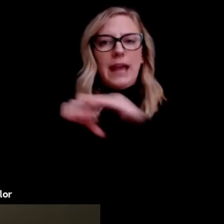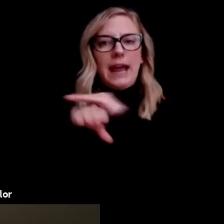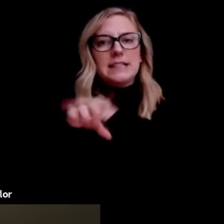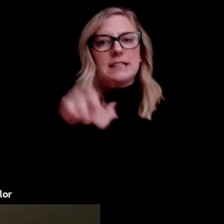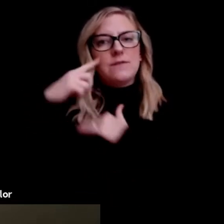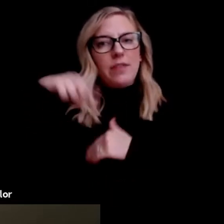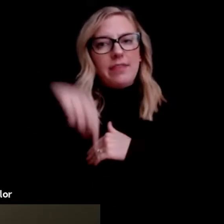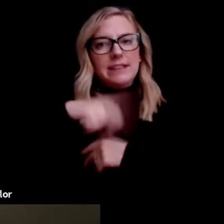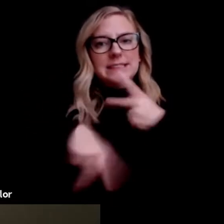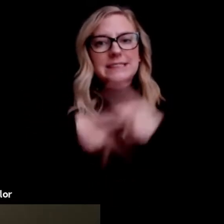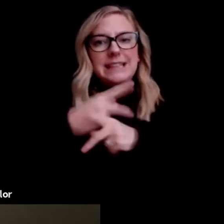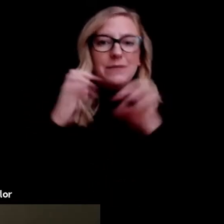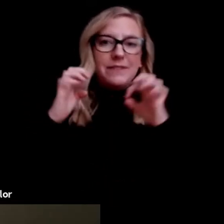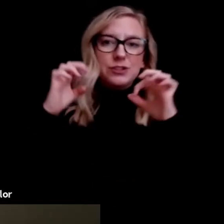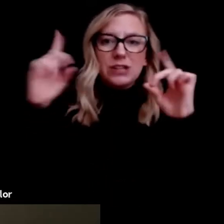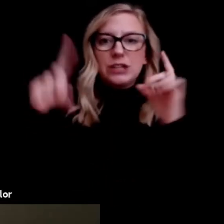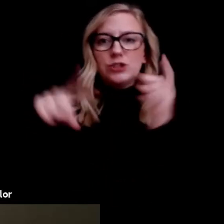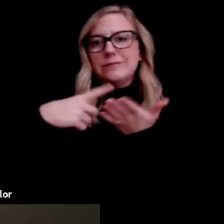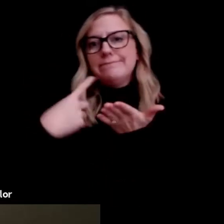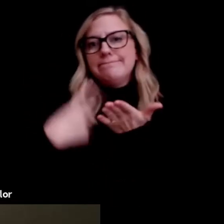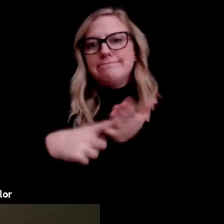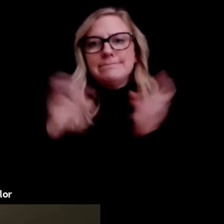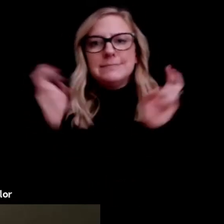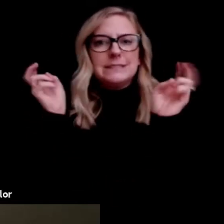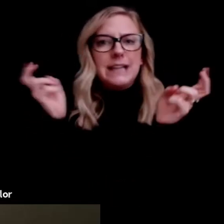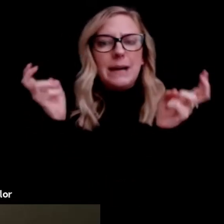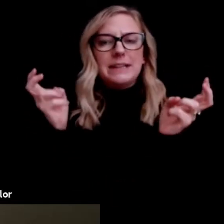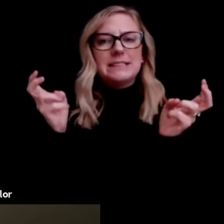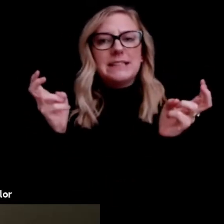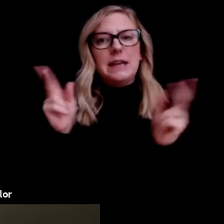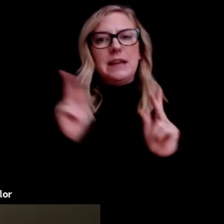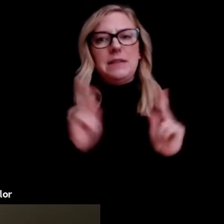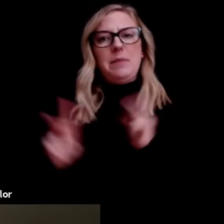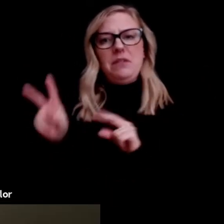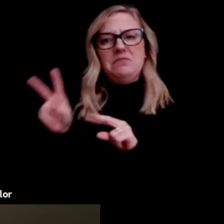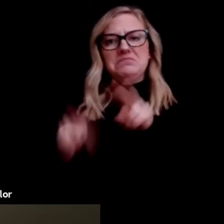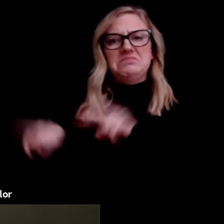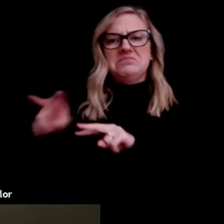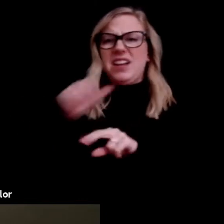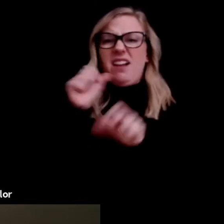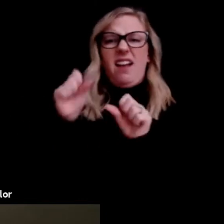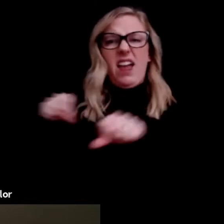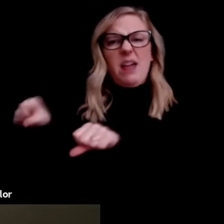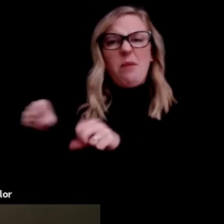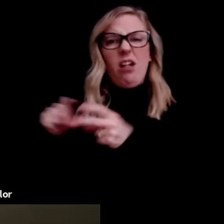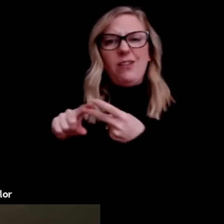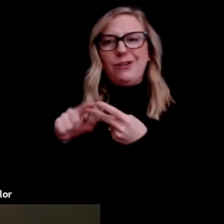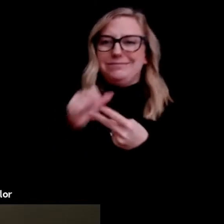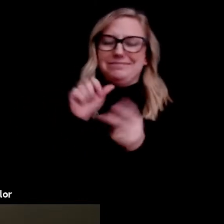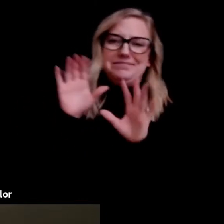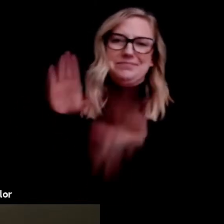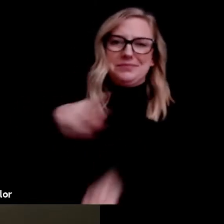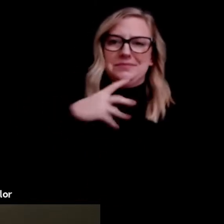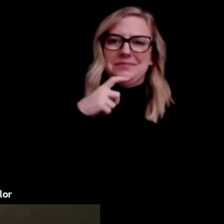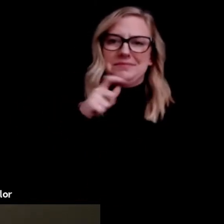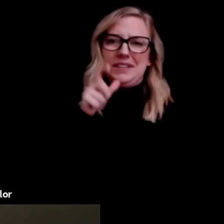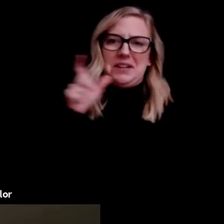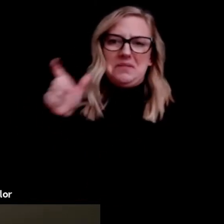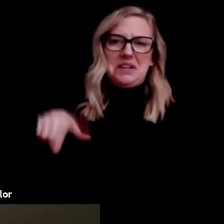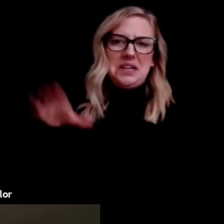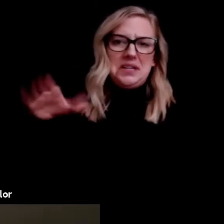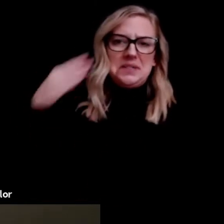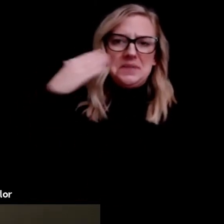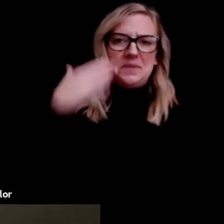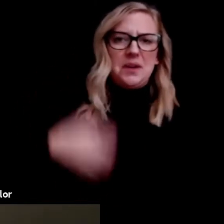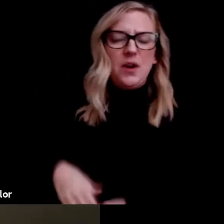these topics, and are seen as unable or undeserving. And when anyone is denied this right, their